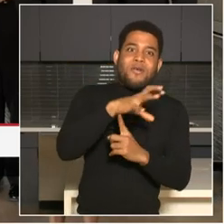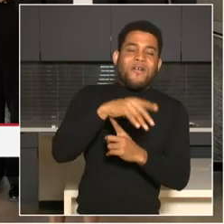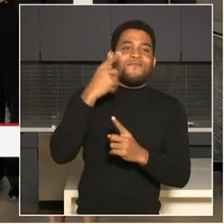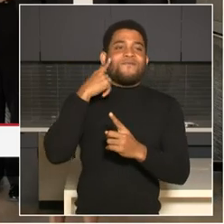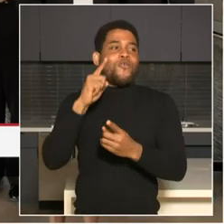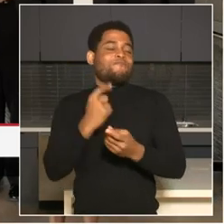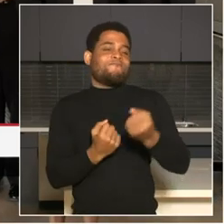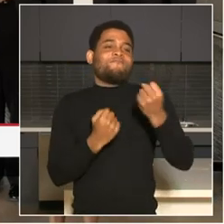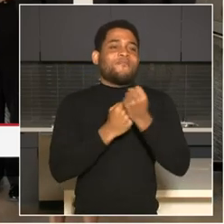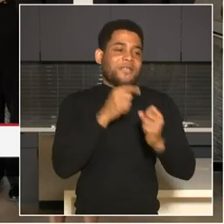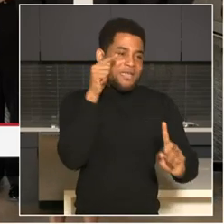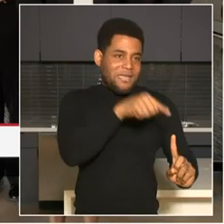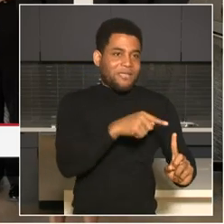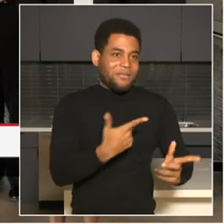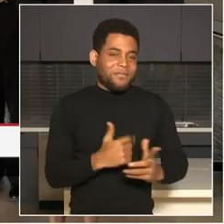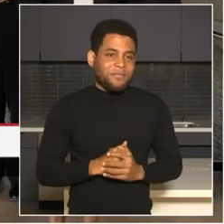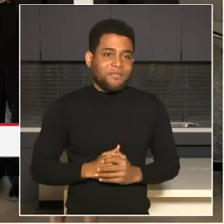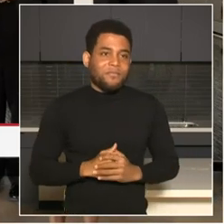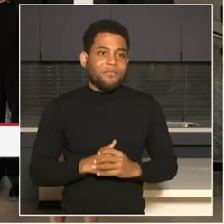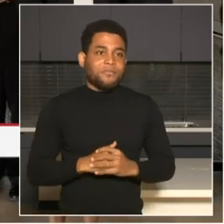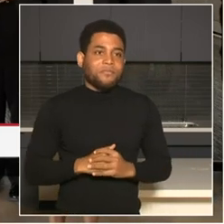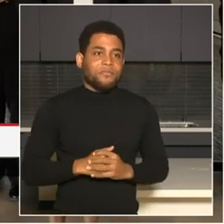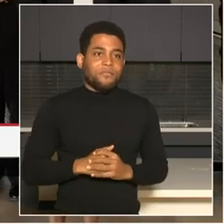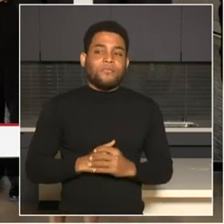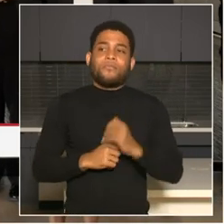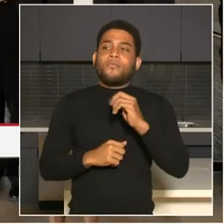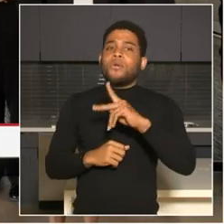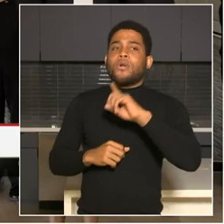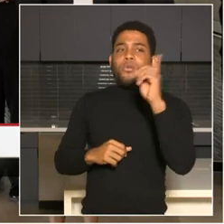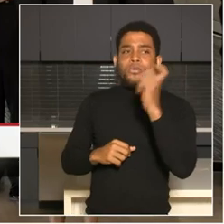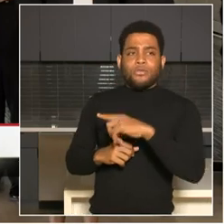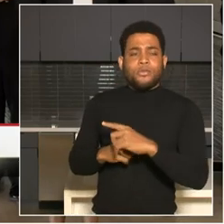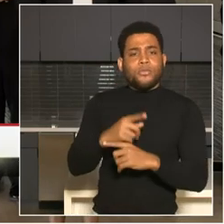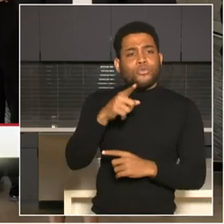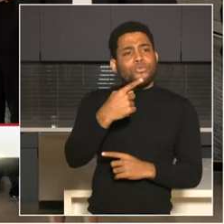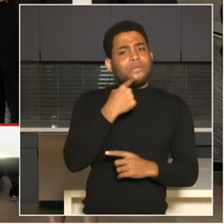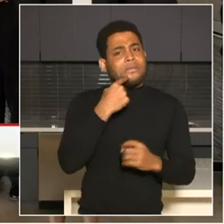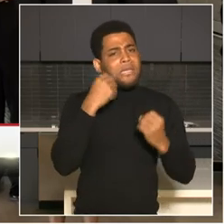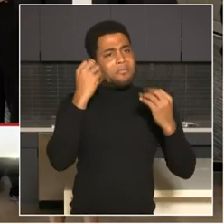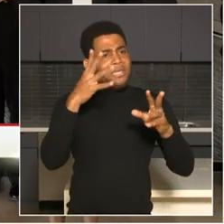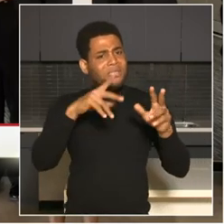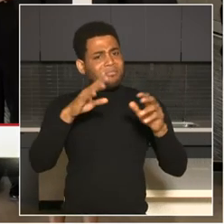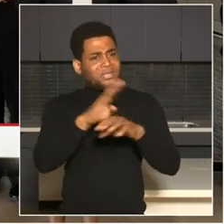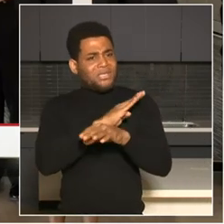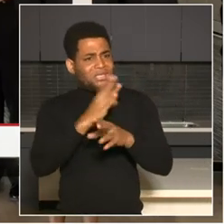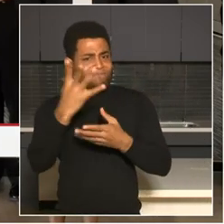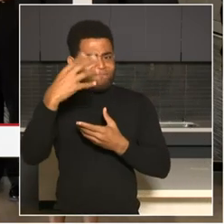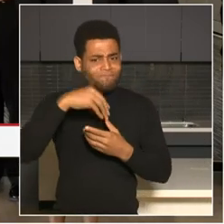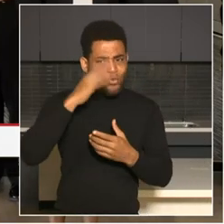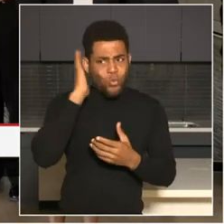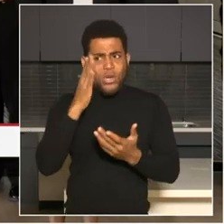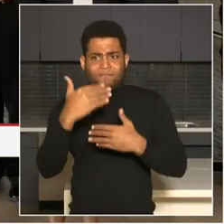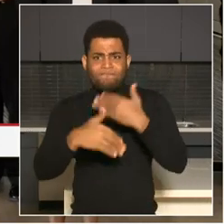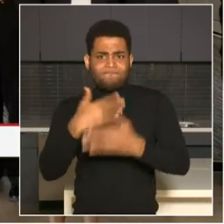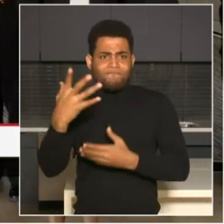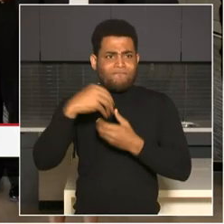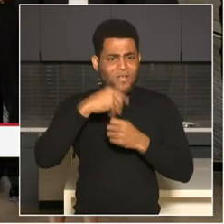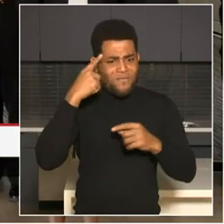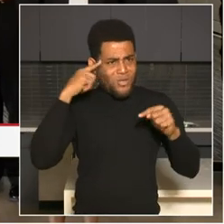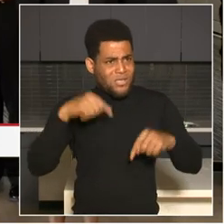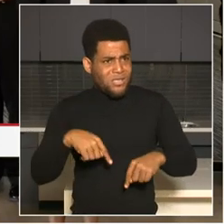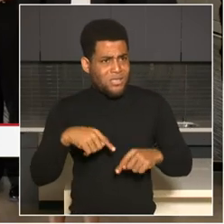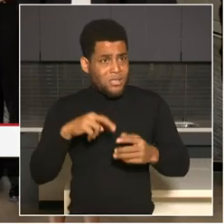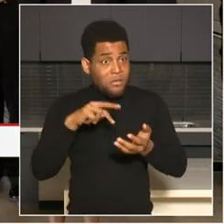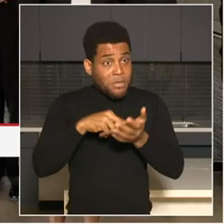follow to what you just said about sign me up. Does that mean businesses or individual residents could sign up in a way to share in real